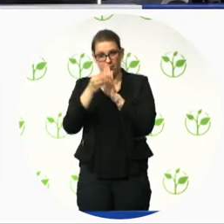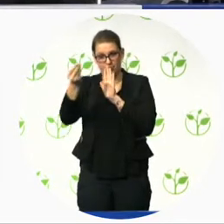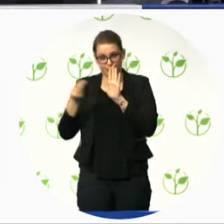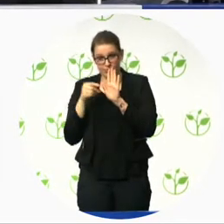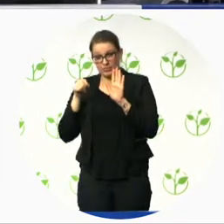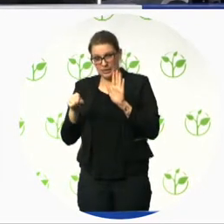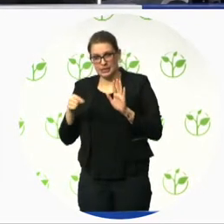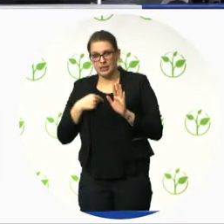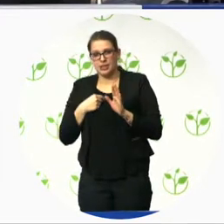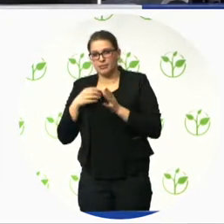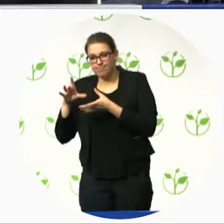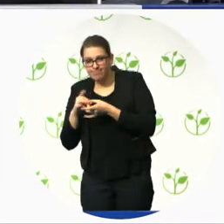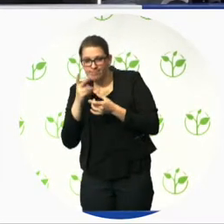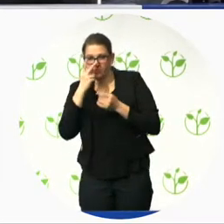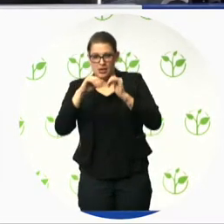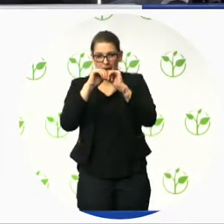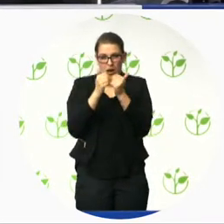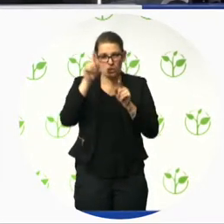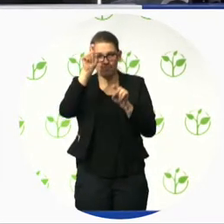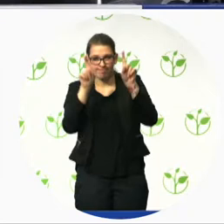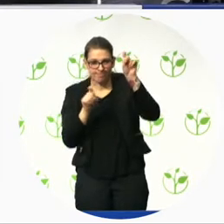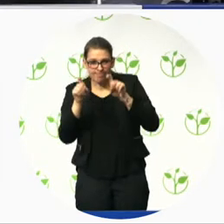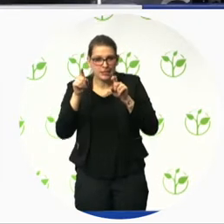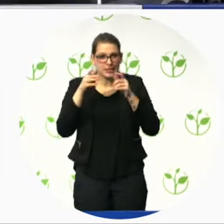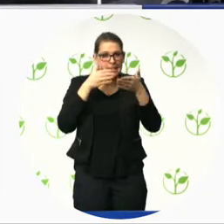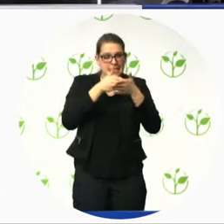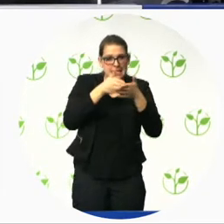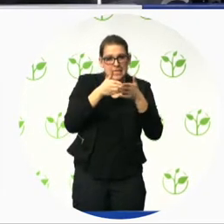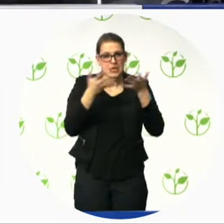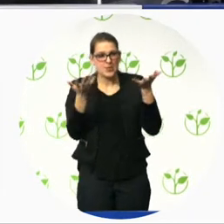certificate is valid for two years. And it needs to be re-evaluated.